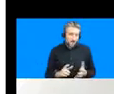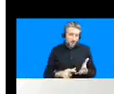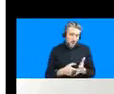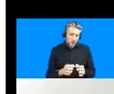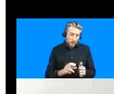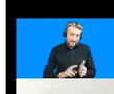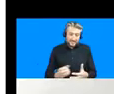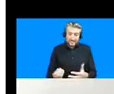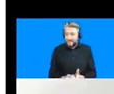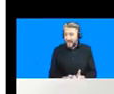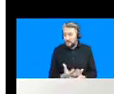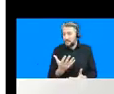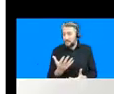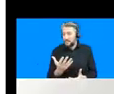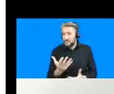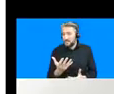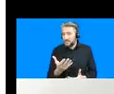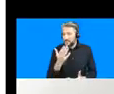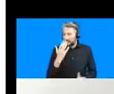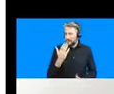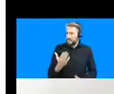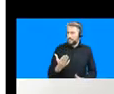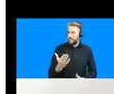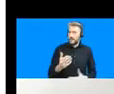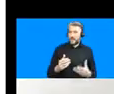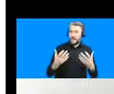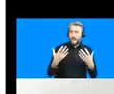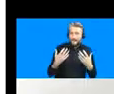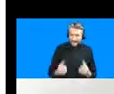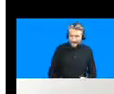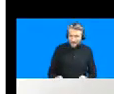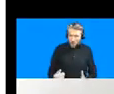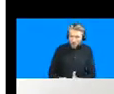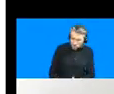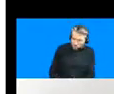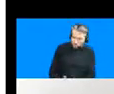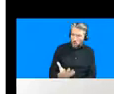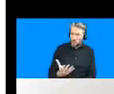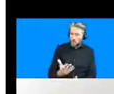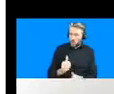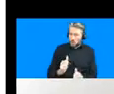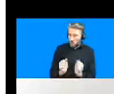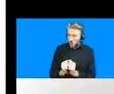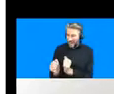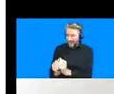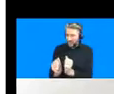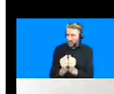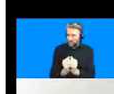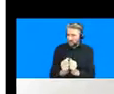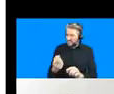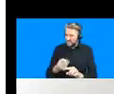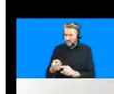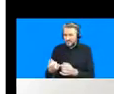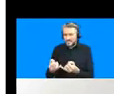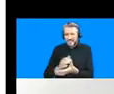emerging this is this is part of an emerging pro-growth coalition of multiple stakeholders that are reshaping karachi so it's also